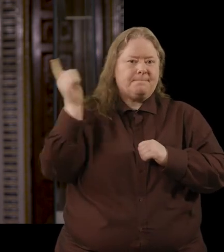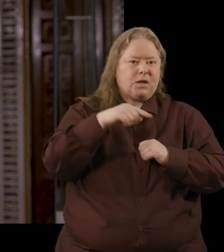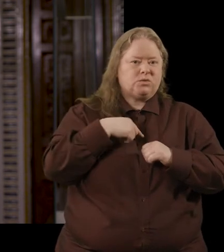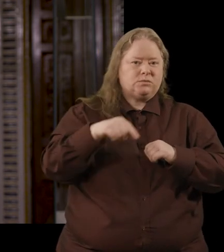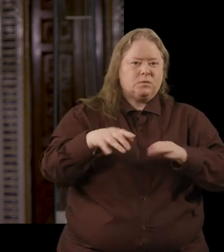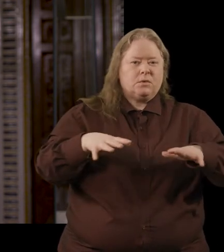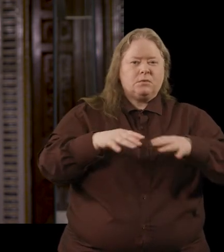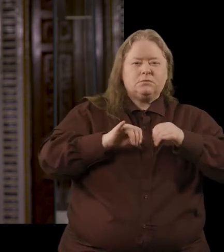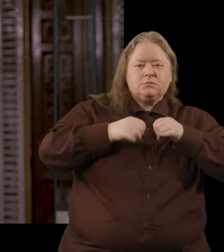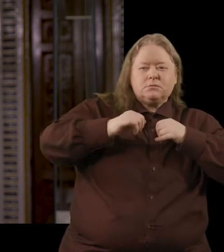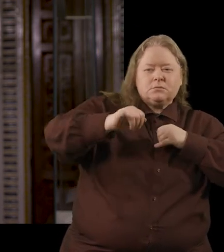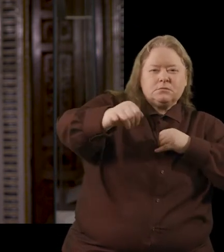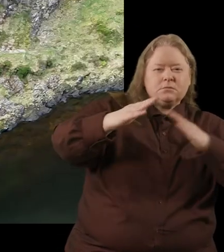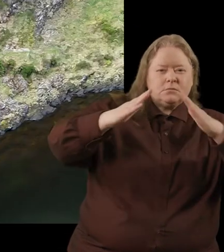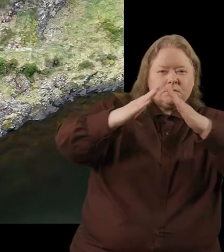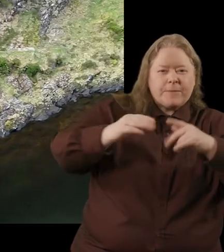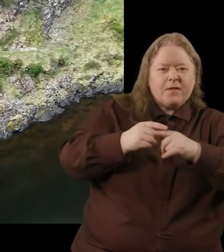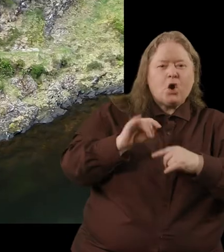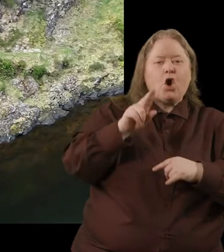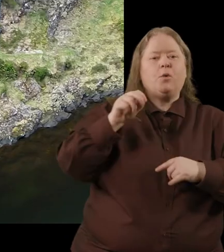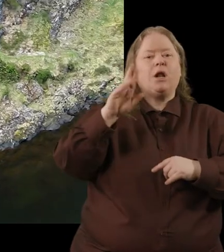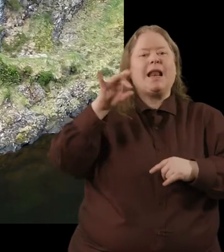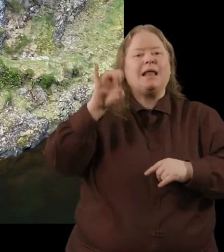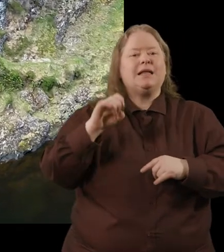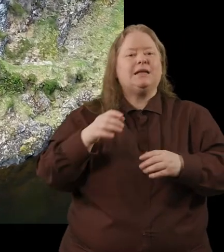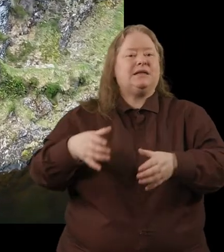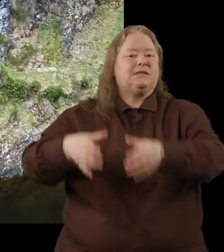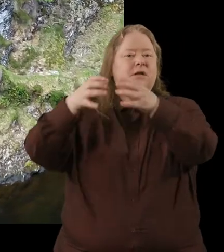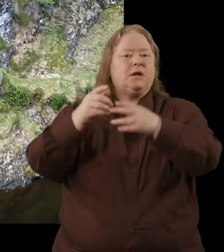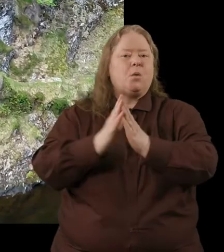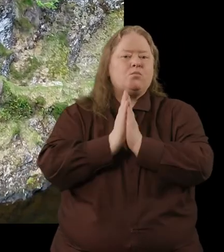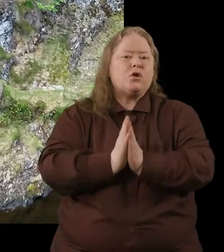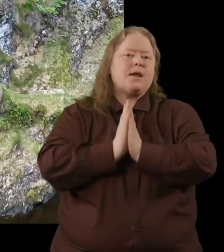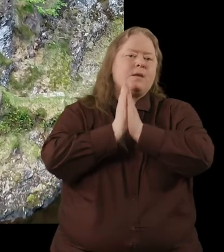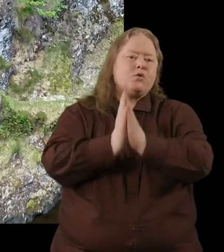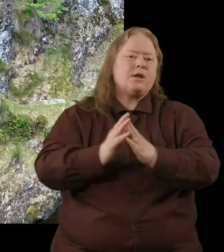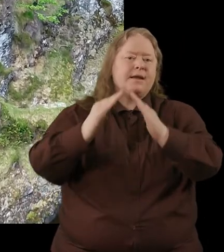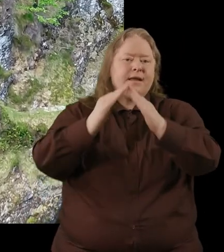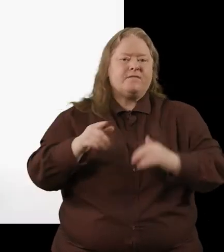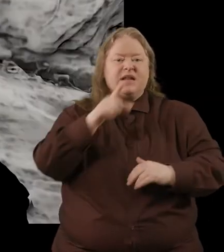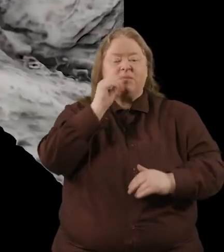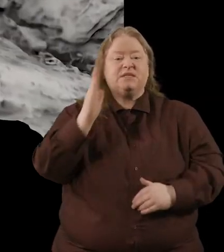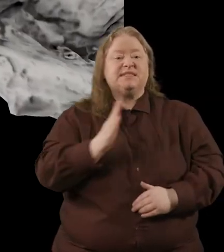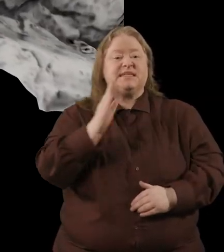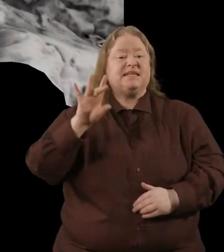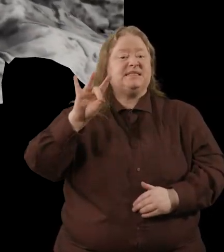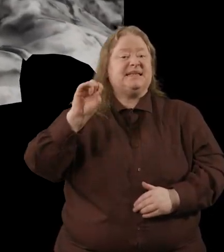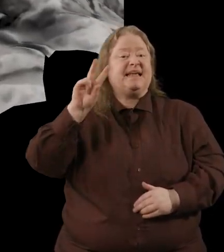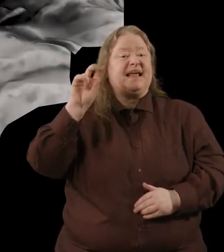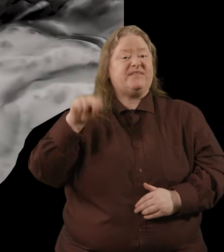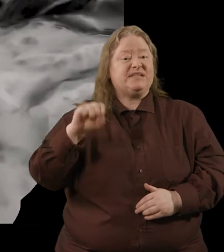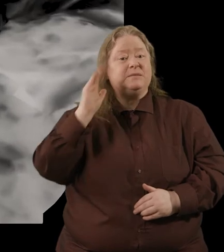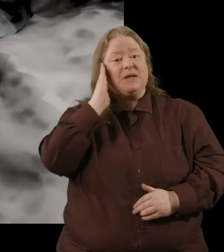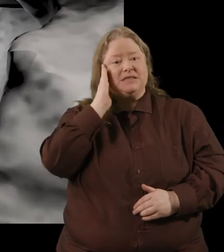ledge at the upper lake in glendalough and he prayed in the cave there which is called saint kevin's bed he's